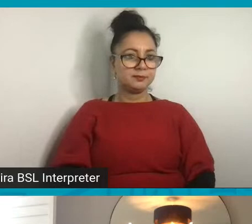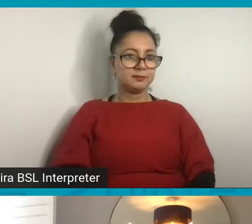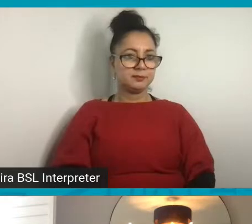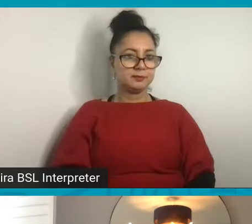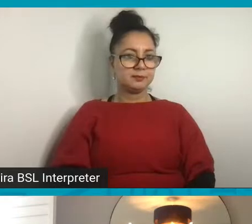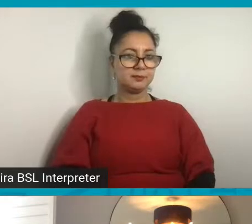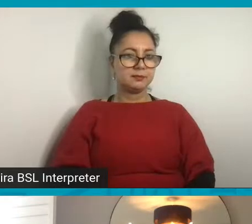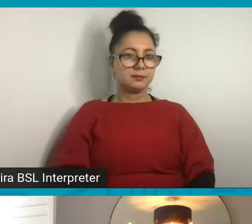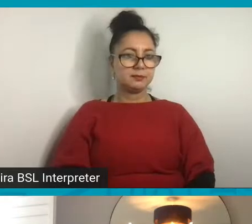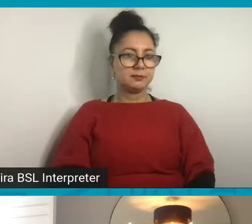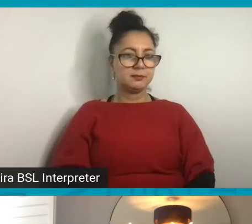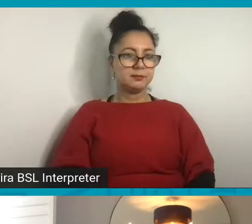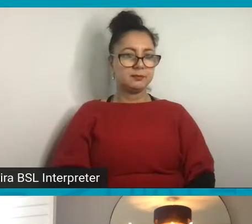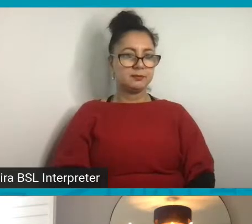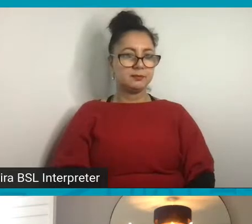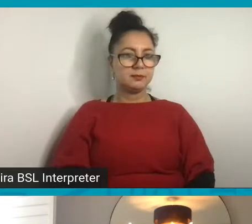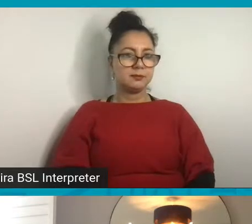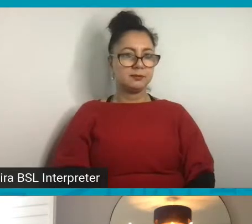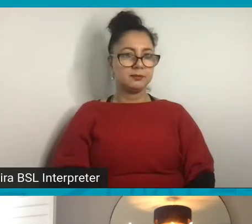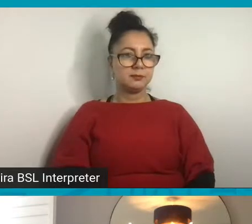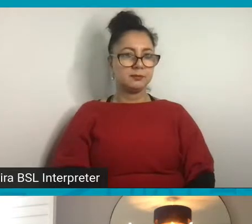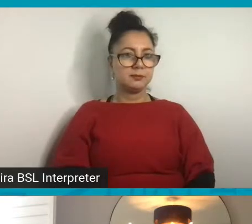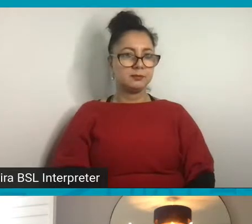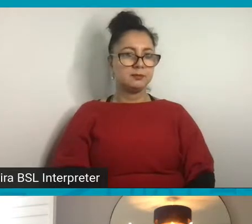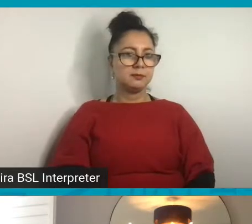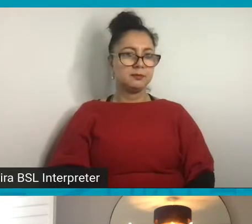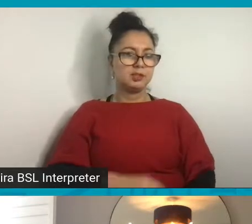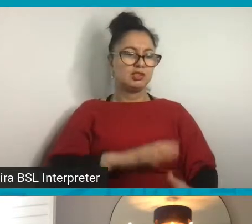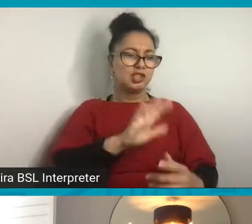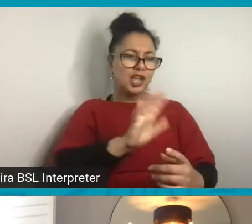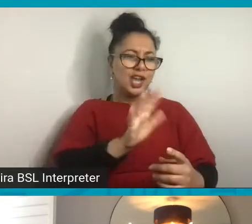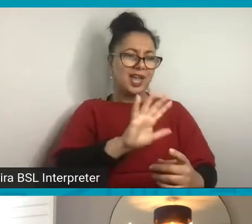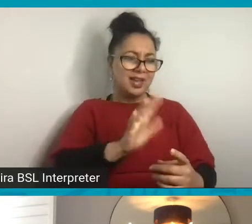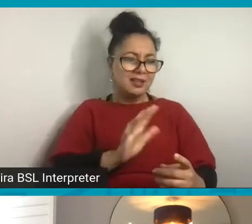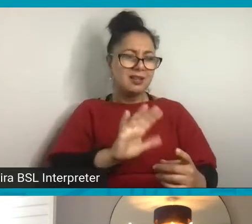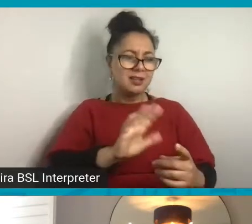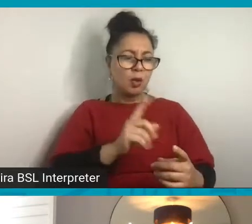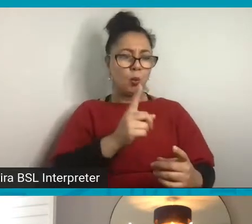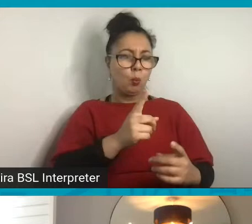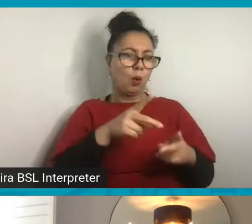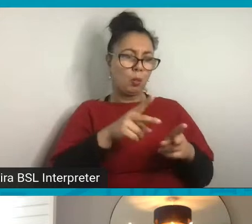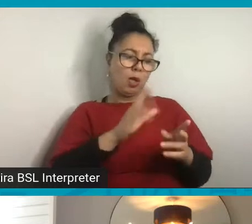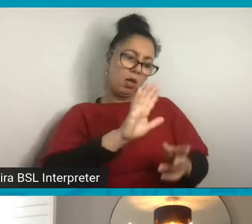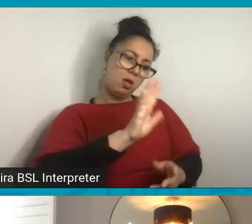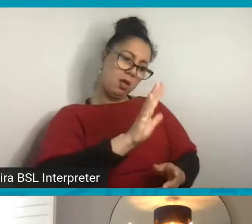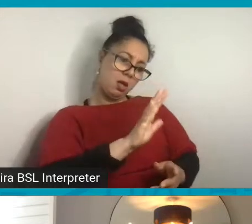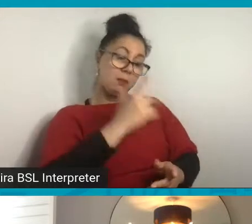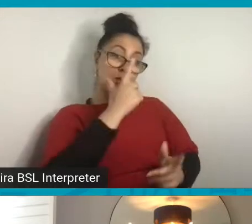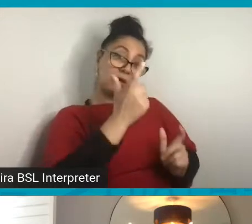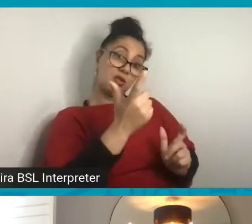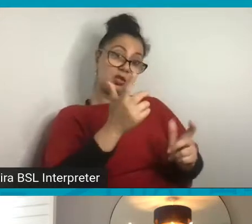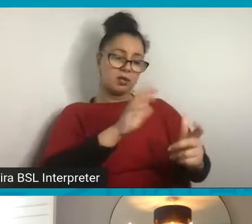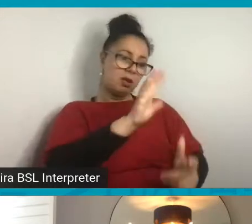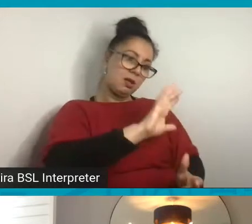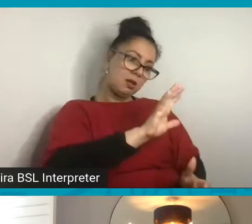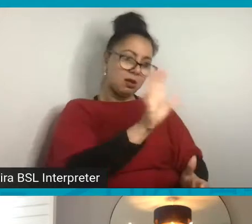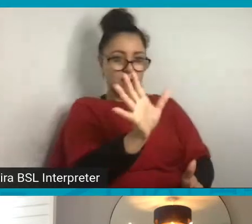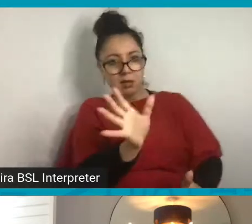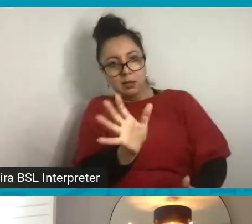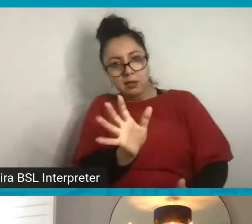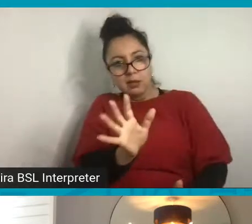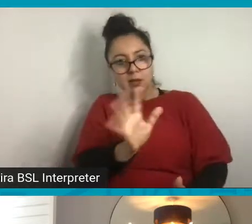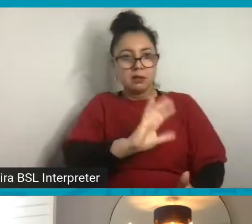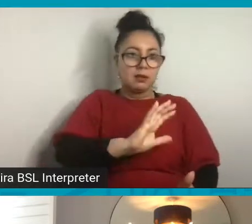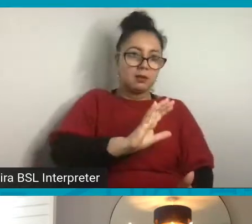If I keep my shading in sort of one direction, but you can change it as well. And then you might want to get